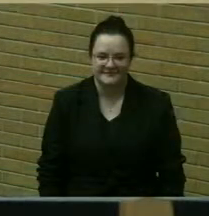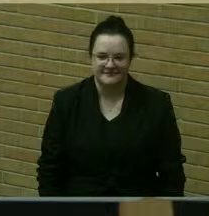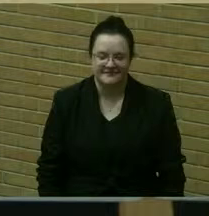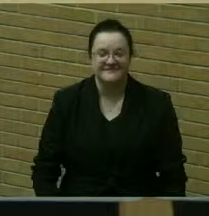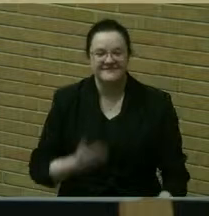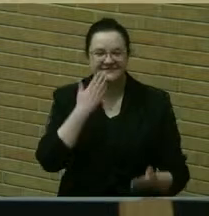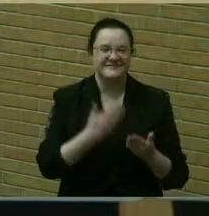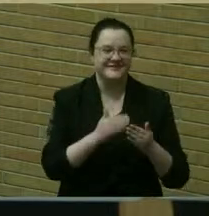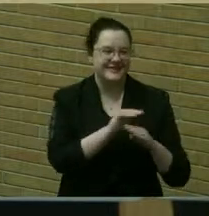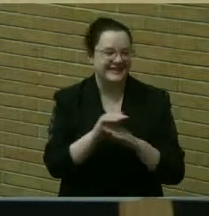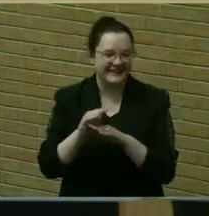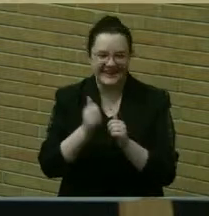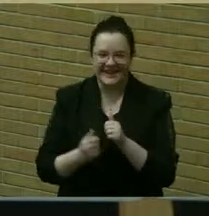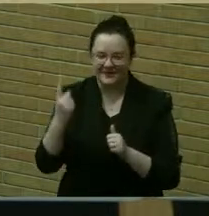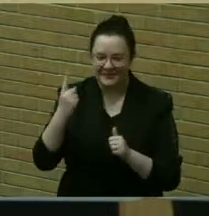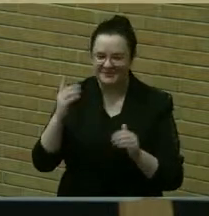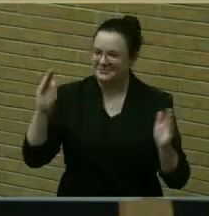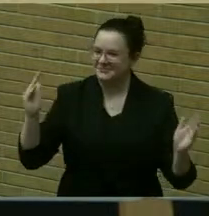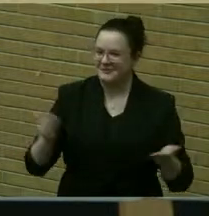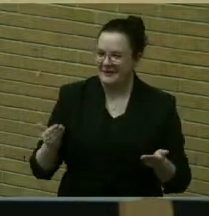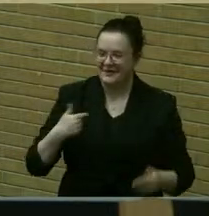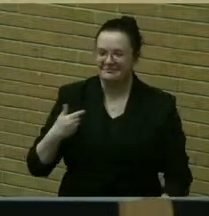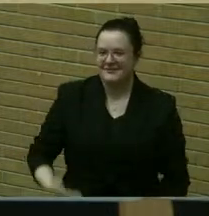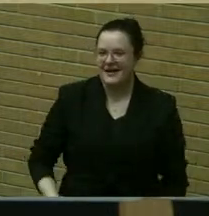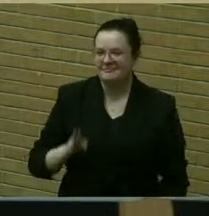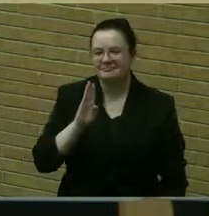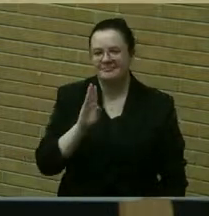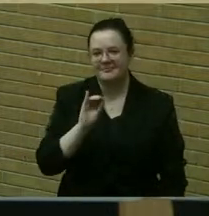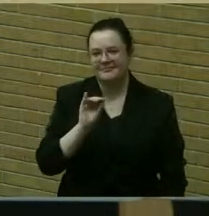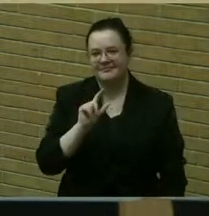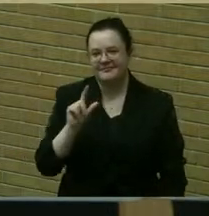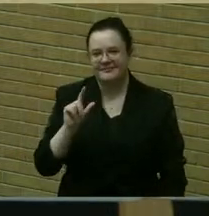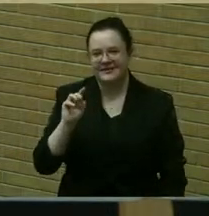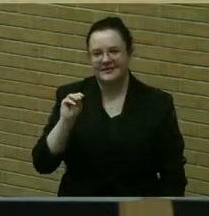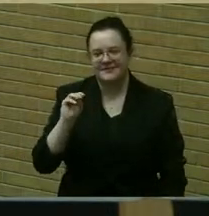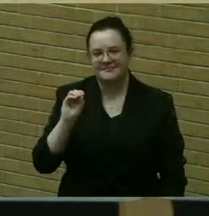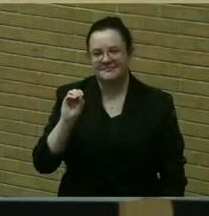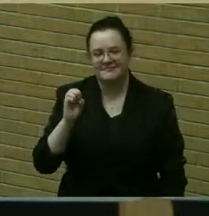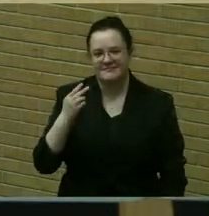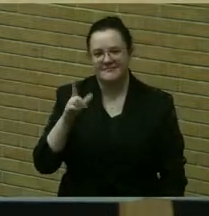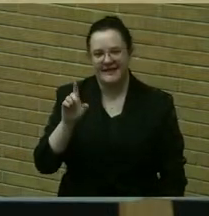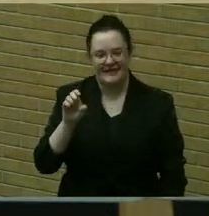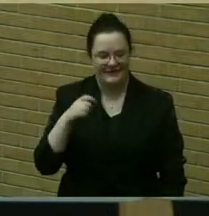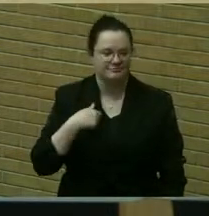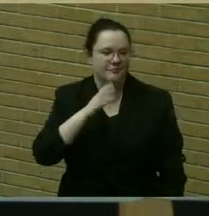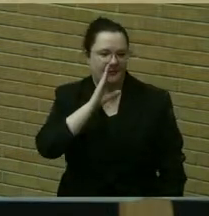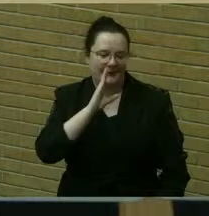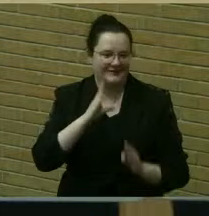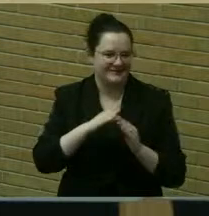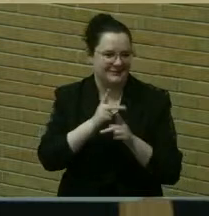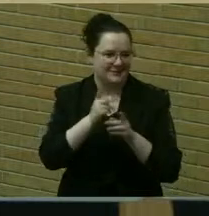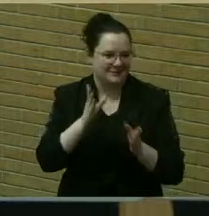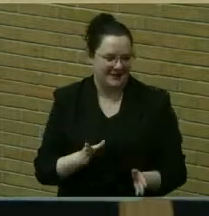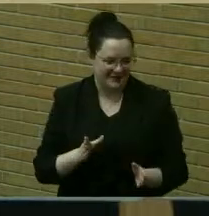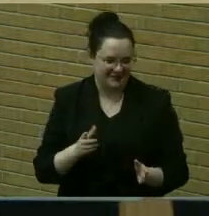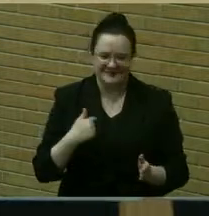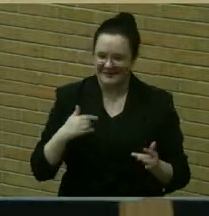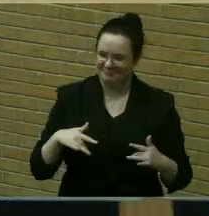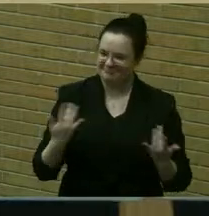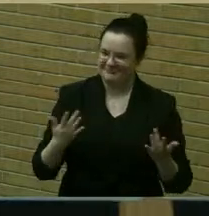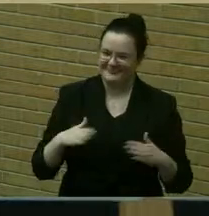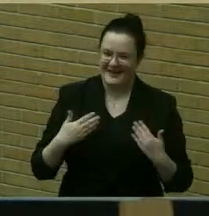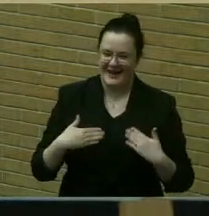Good evening, everyone, welcome. I'm Bill Mailey, Brighton Town Supervisor. I'm pleased to have everybody here at our